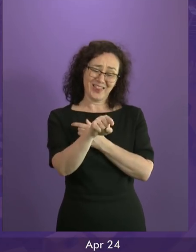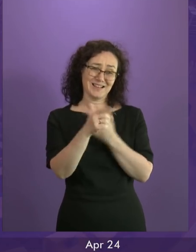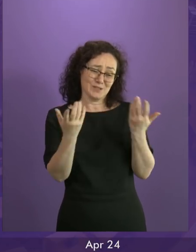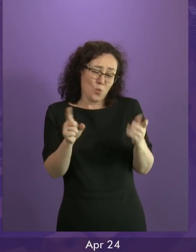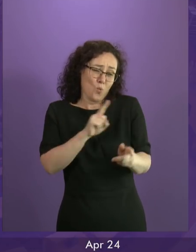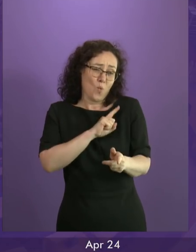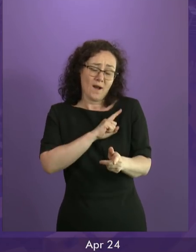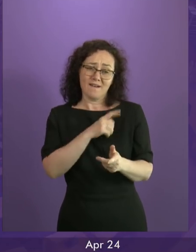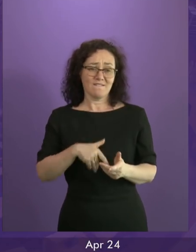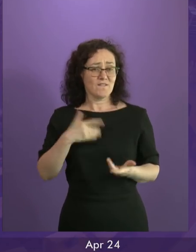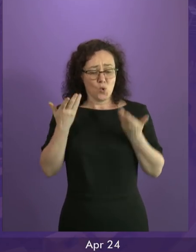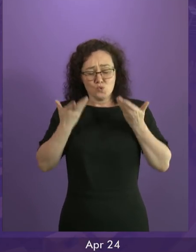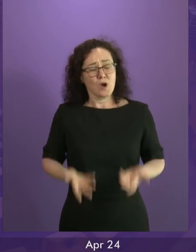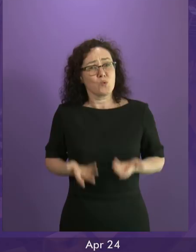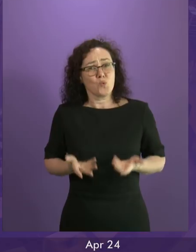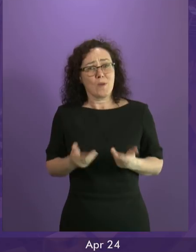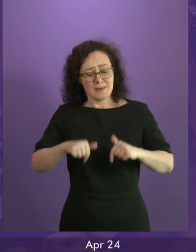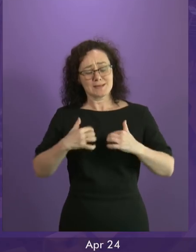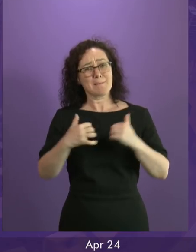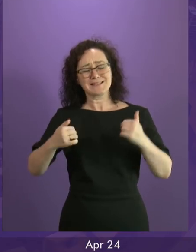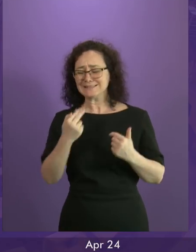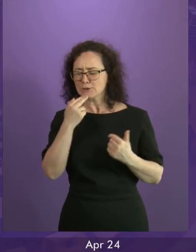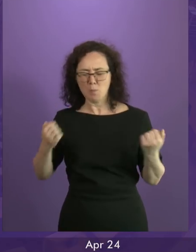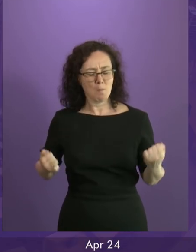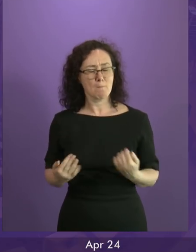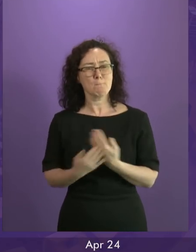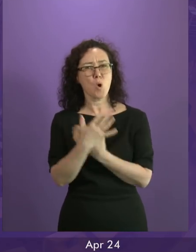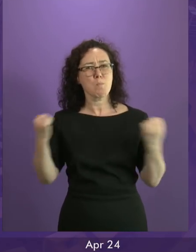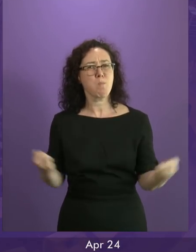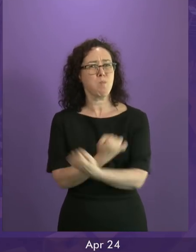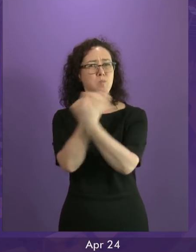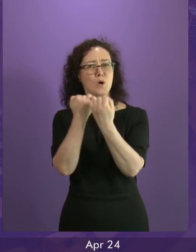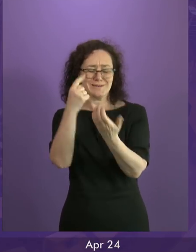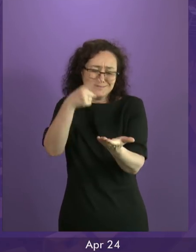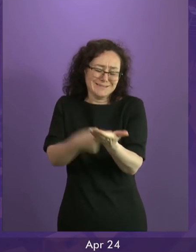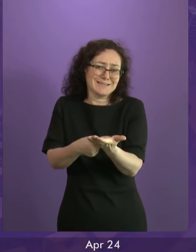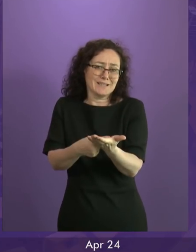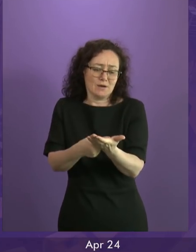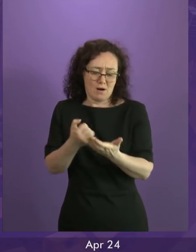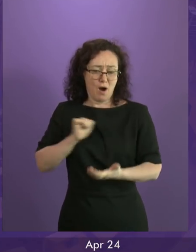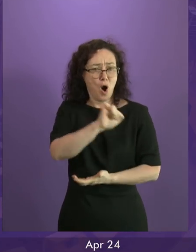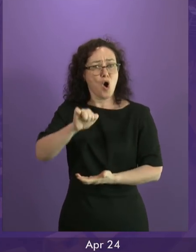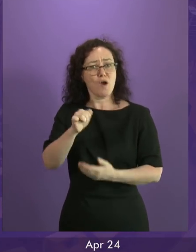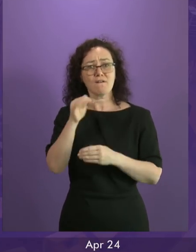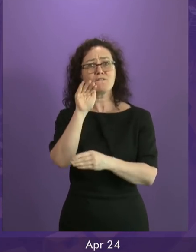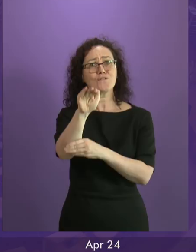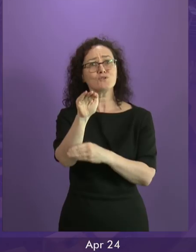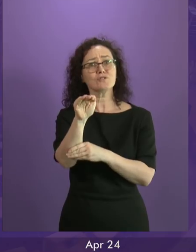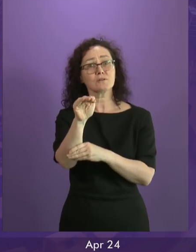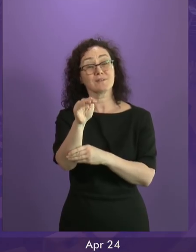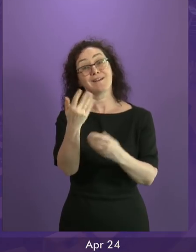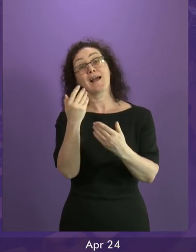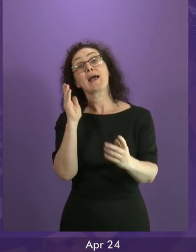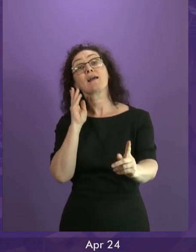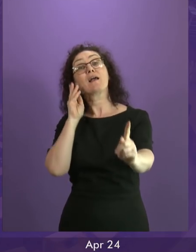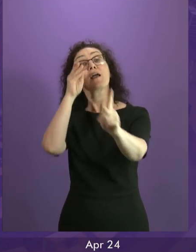illustrated strongly the need for this Parliament to have more powers, to have more control over these decisions that shape our future and ultimately, of course, to be an independent